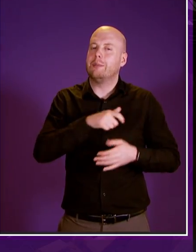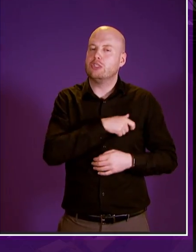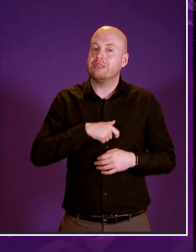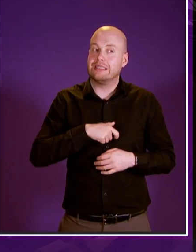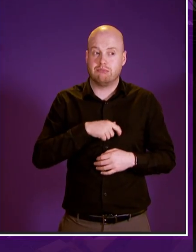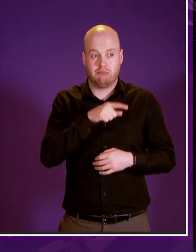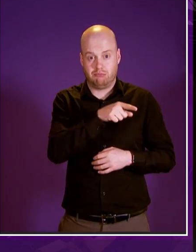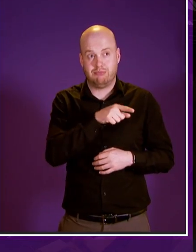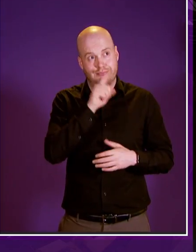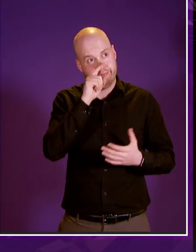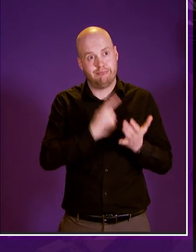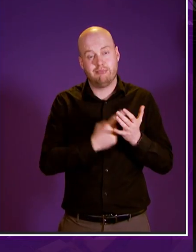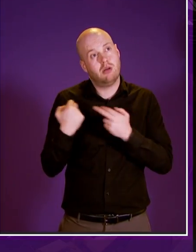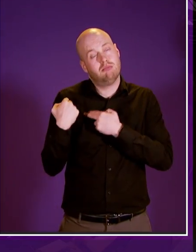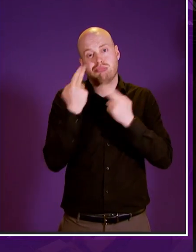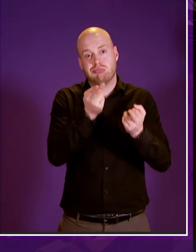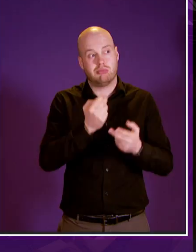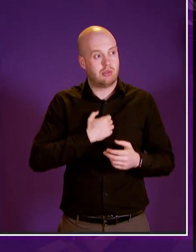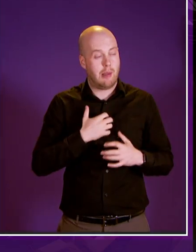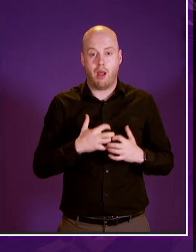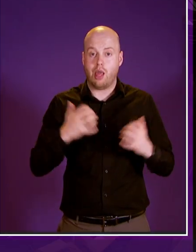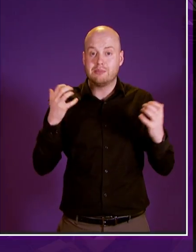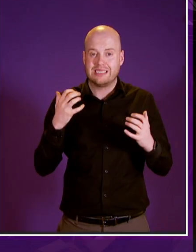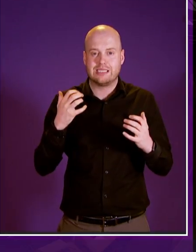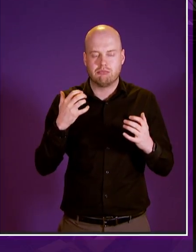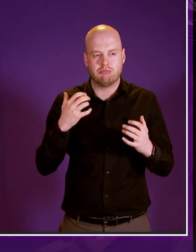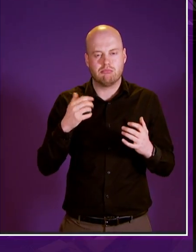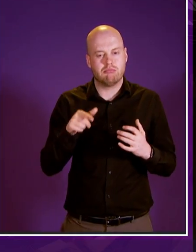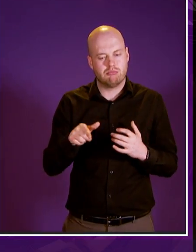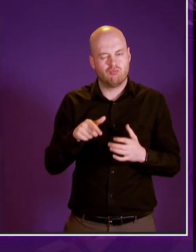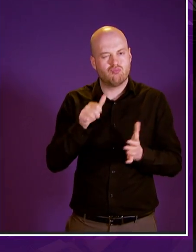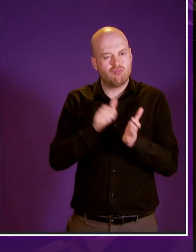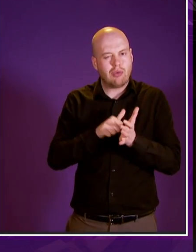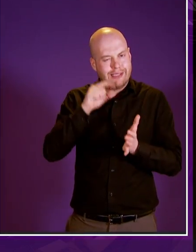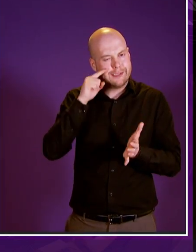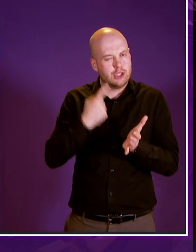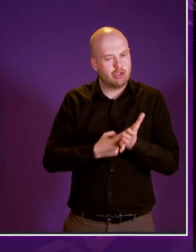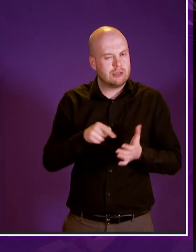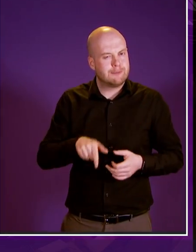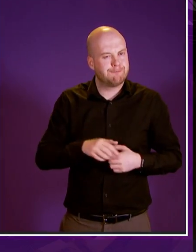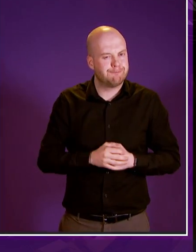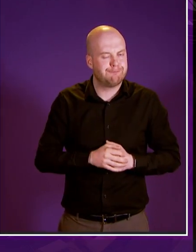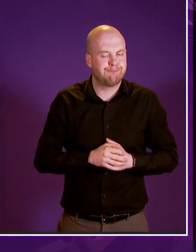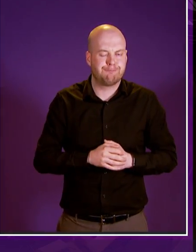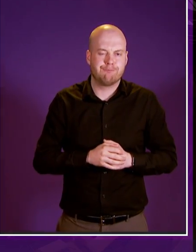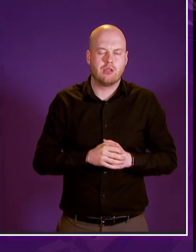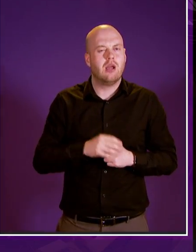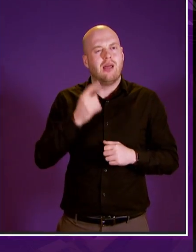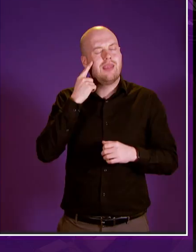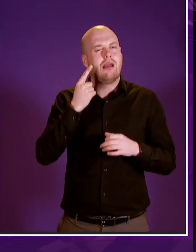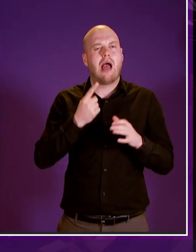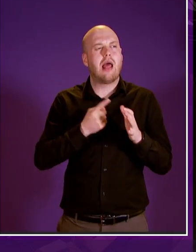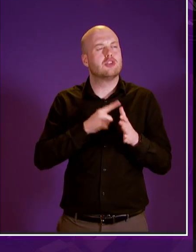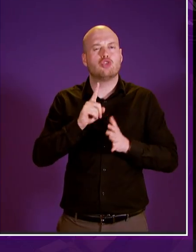devolved to this parliament i think they've done society a great service in doing that i think it was alison